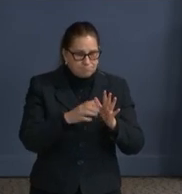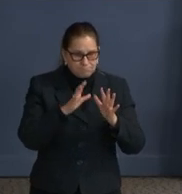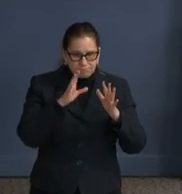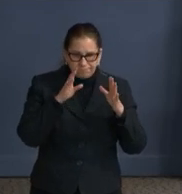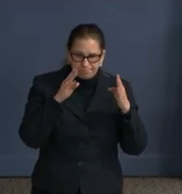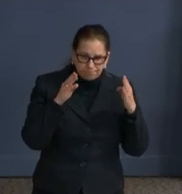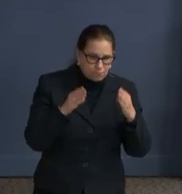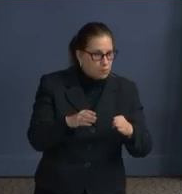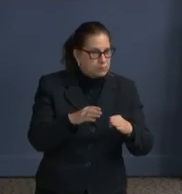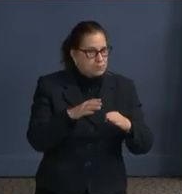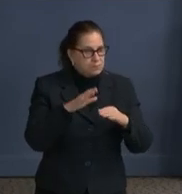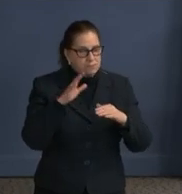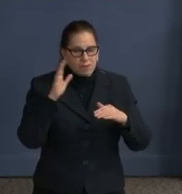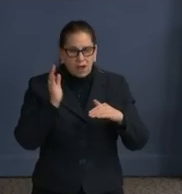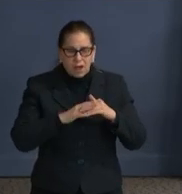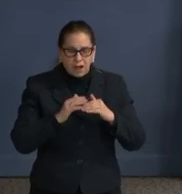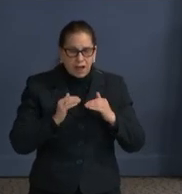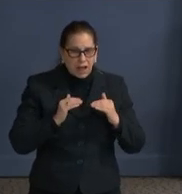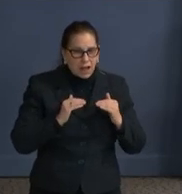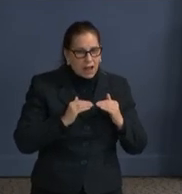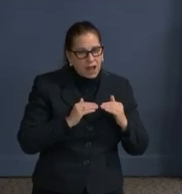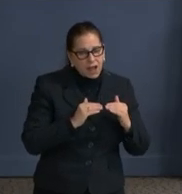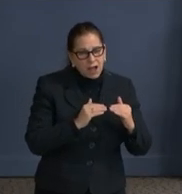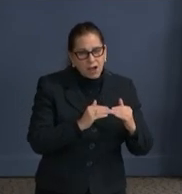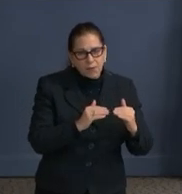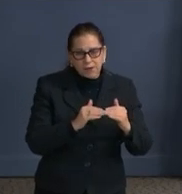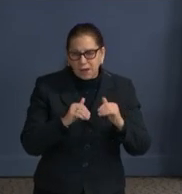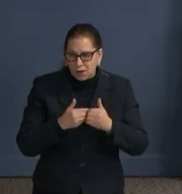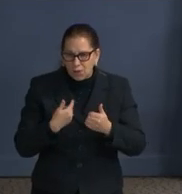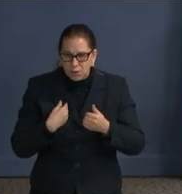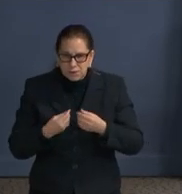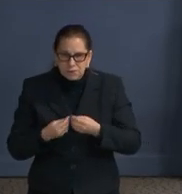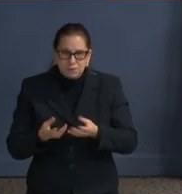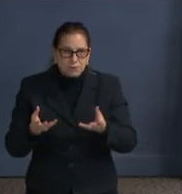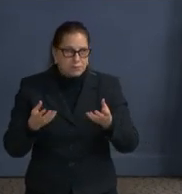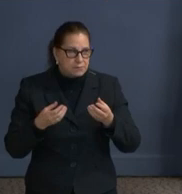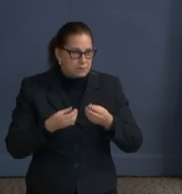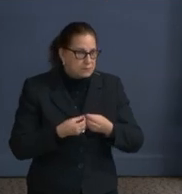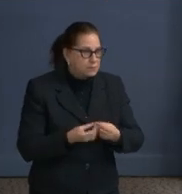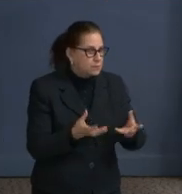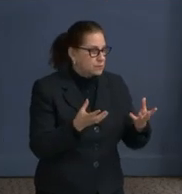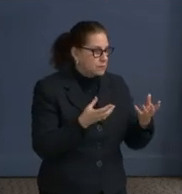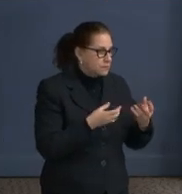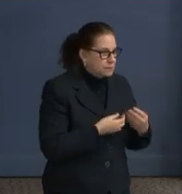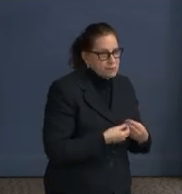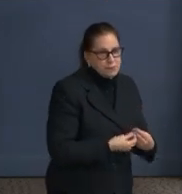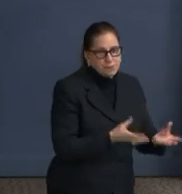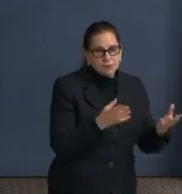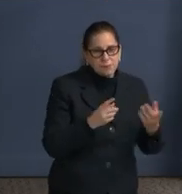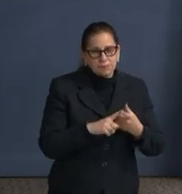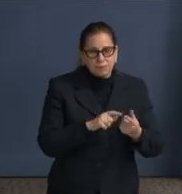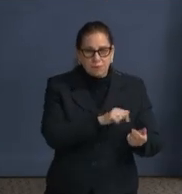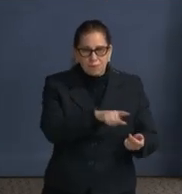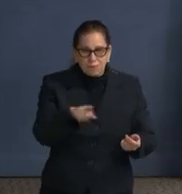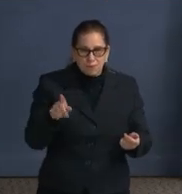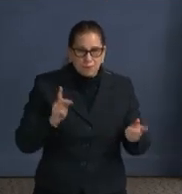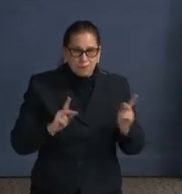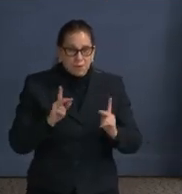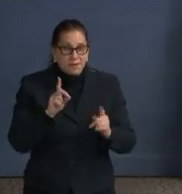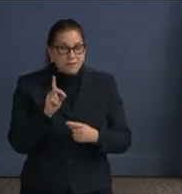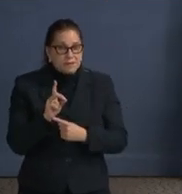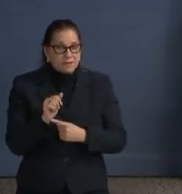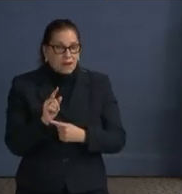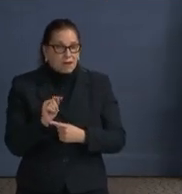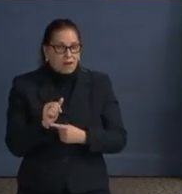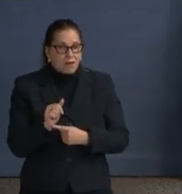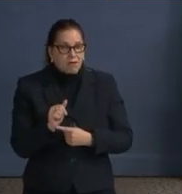process, but in terms of how we distribute vaccine to our providers. In terms of the data, I think I'm going to go ahead and yield and